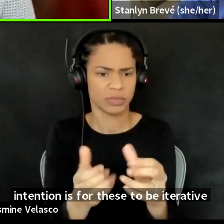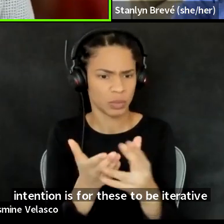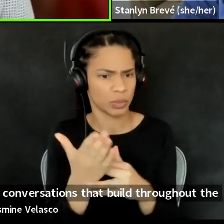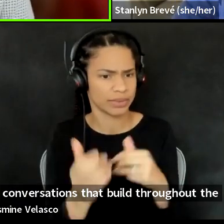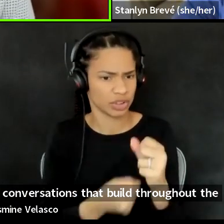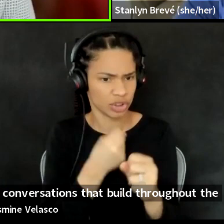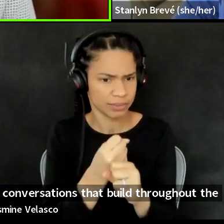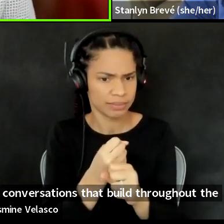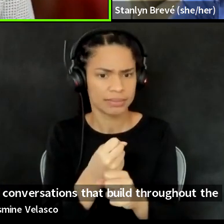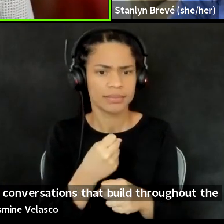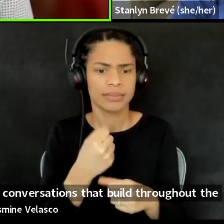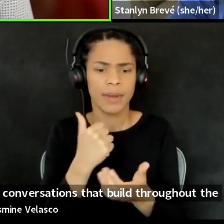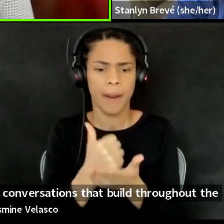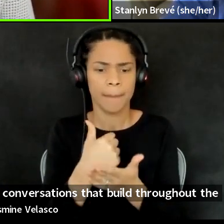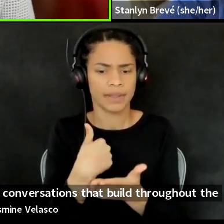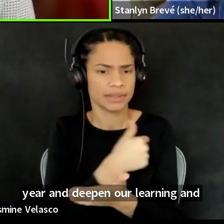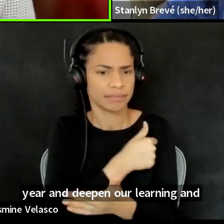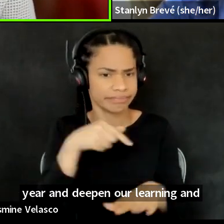practice together.